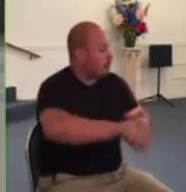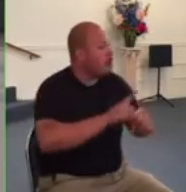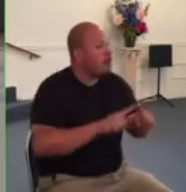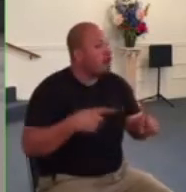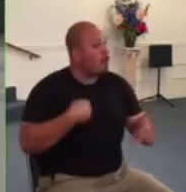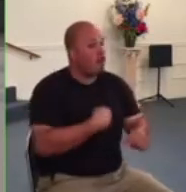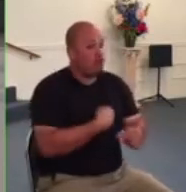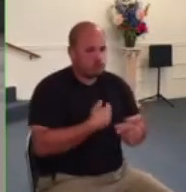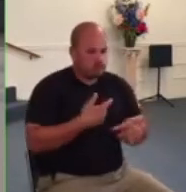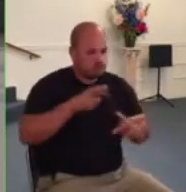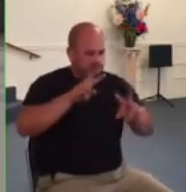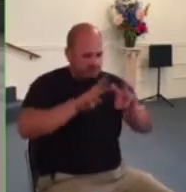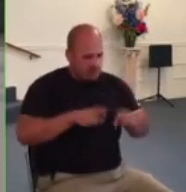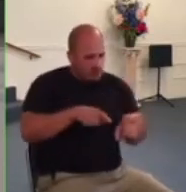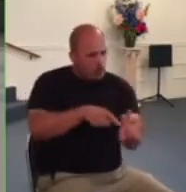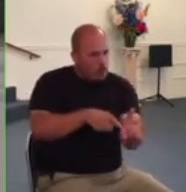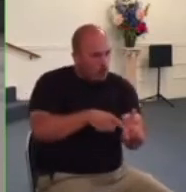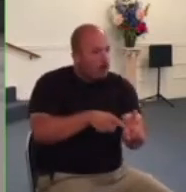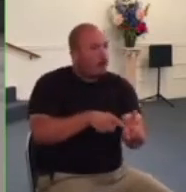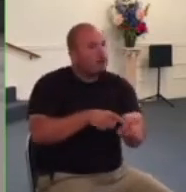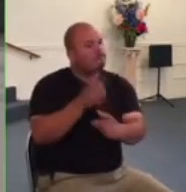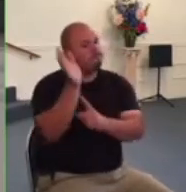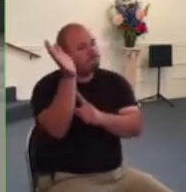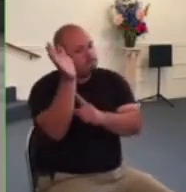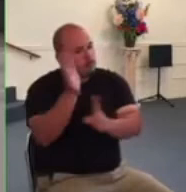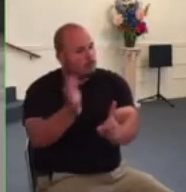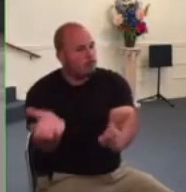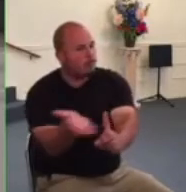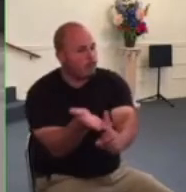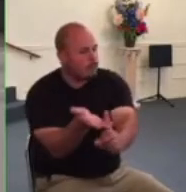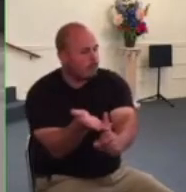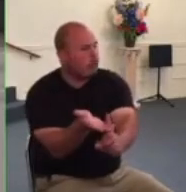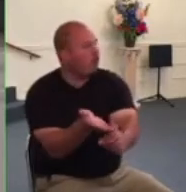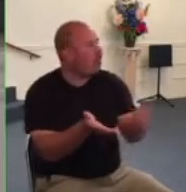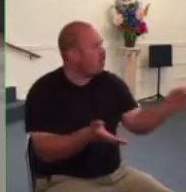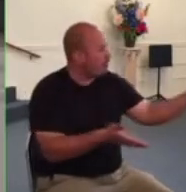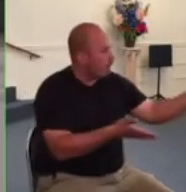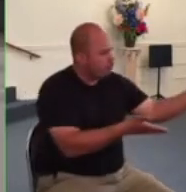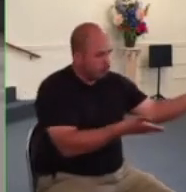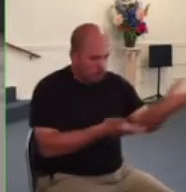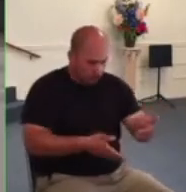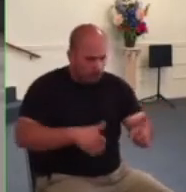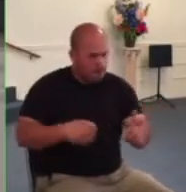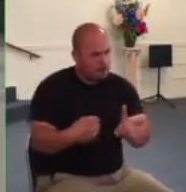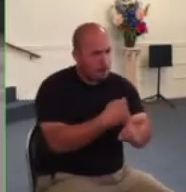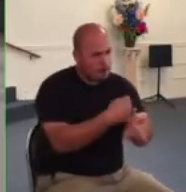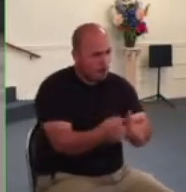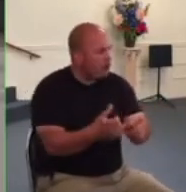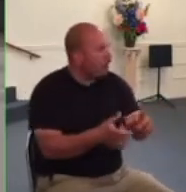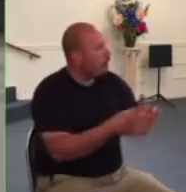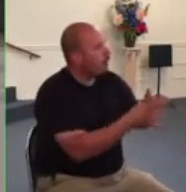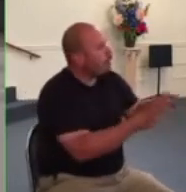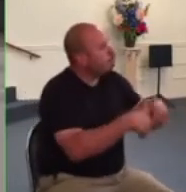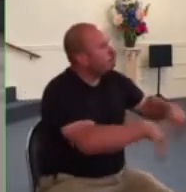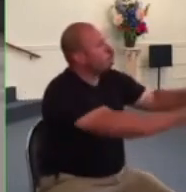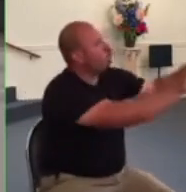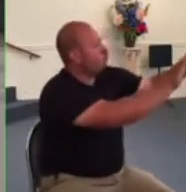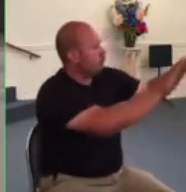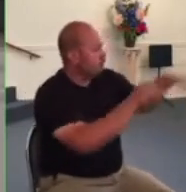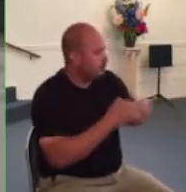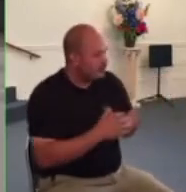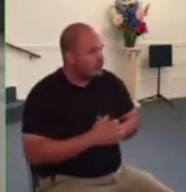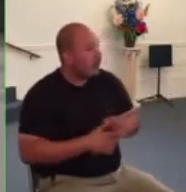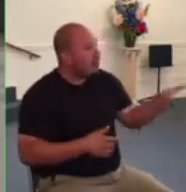apostles are not killed but they are flogged and then they're released and despite this persecution they don't stop their ministry at all